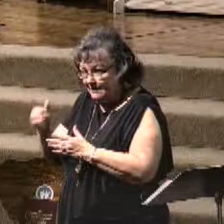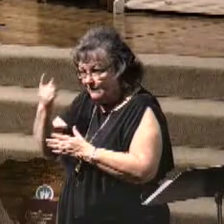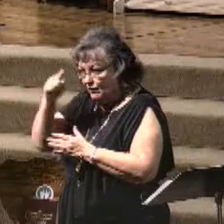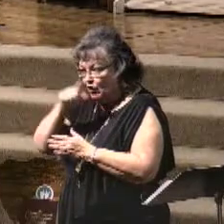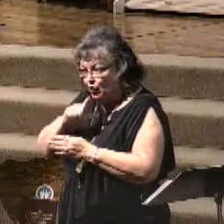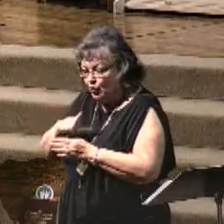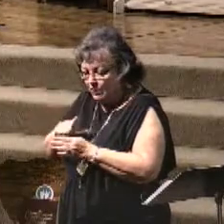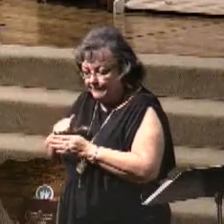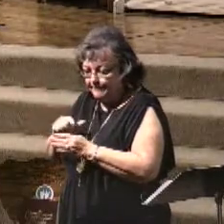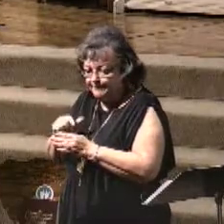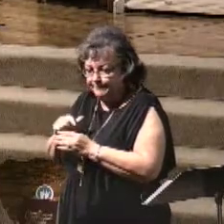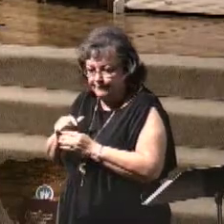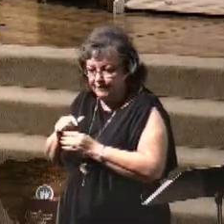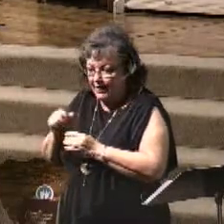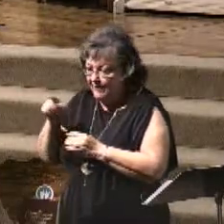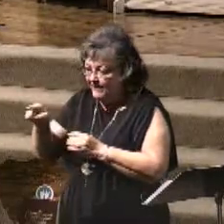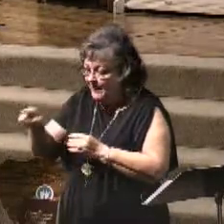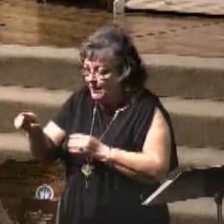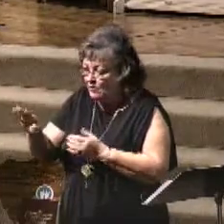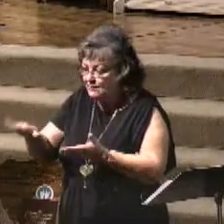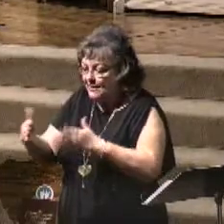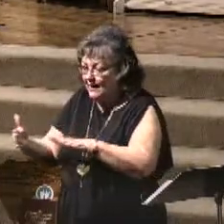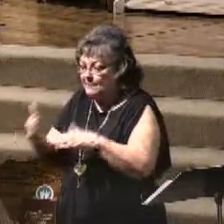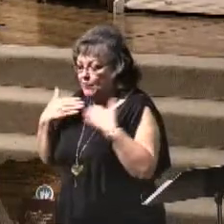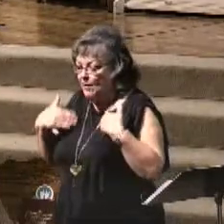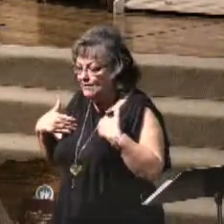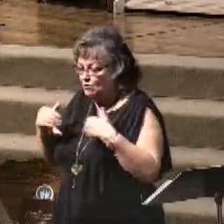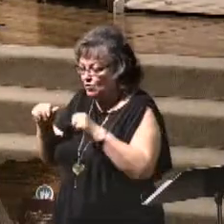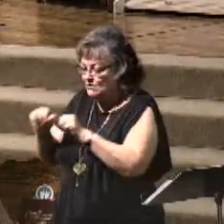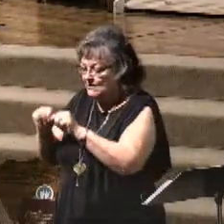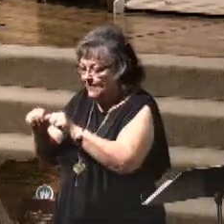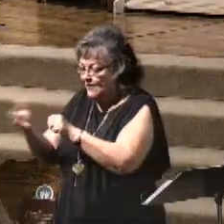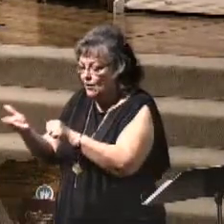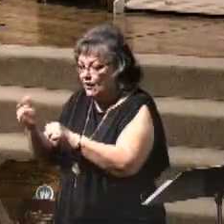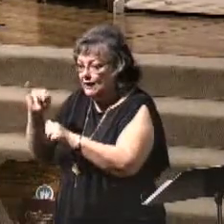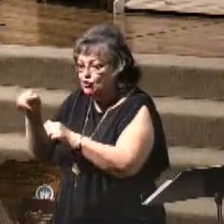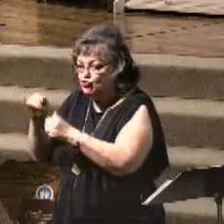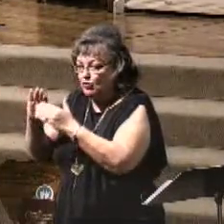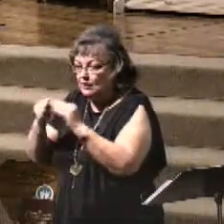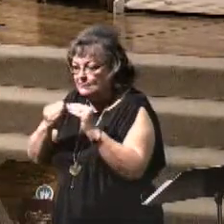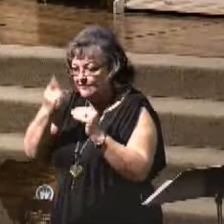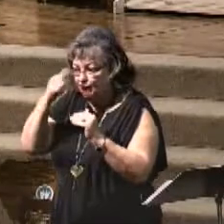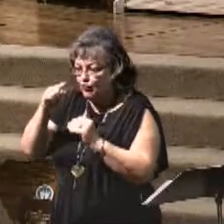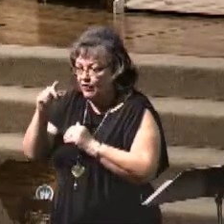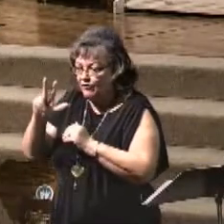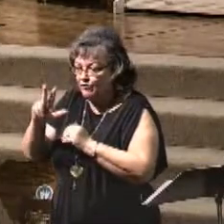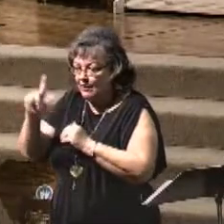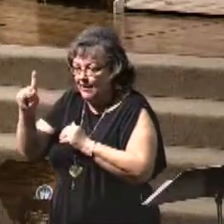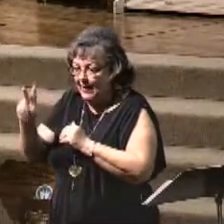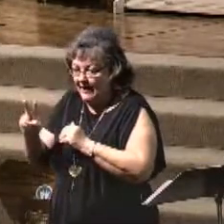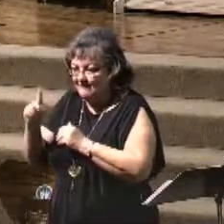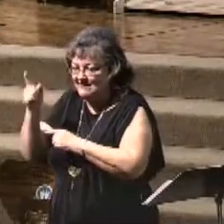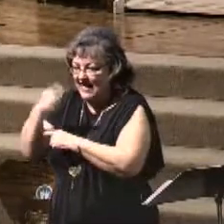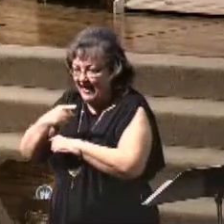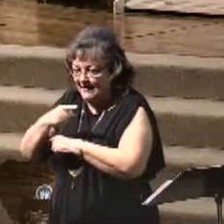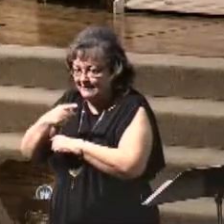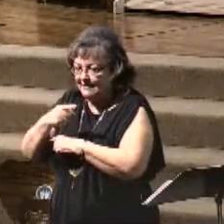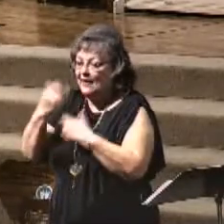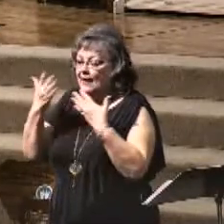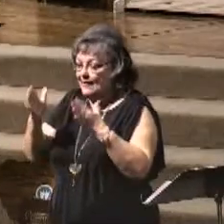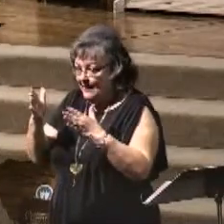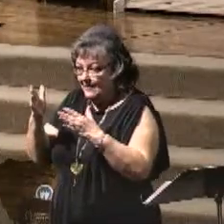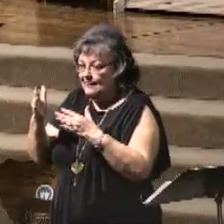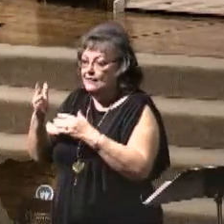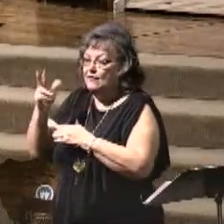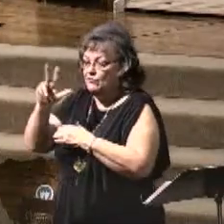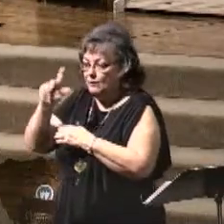and their dead bodies will lay there in Jerusalem for three and a half days. At the end of three and